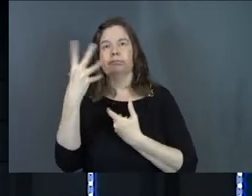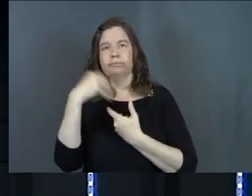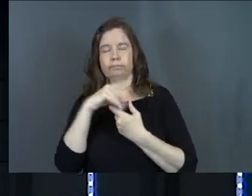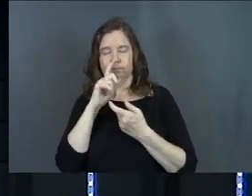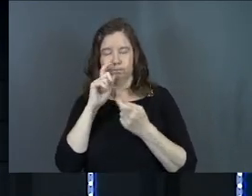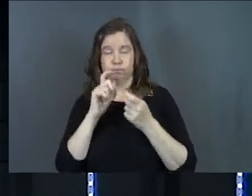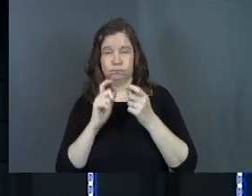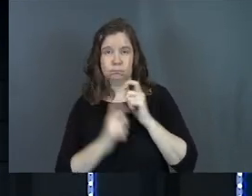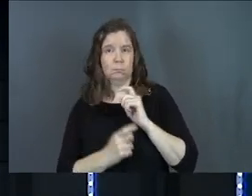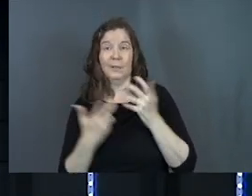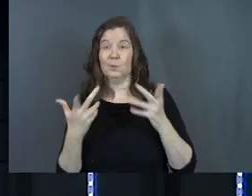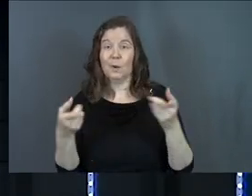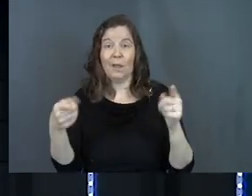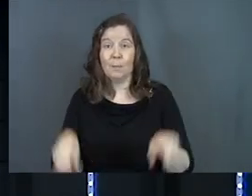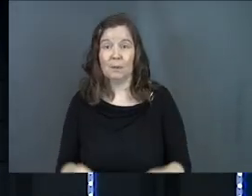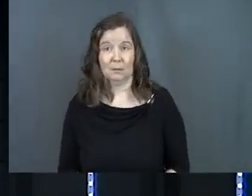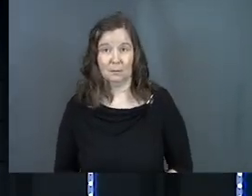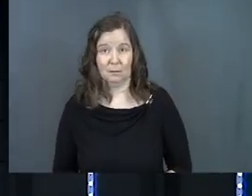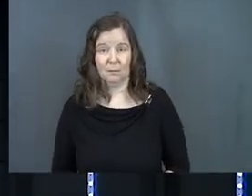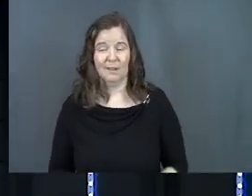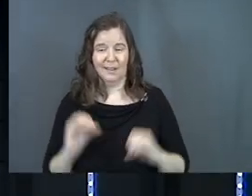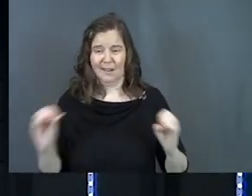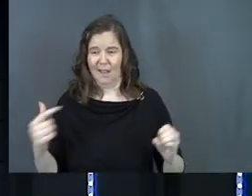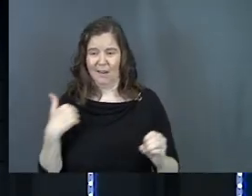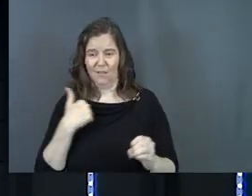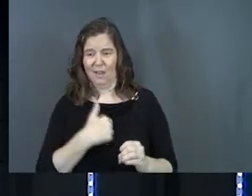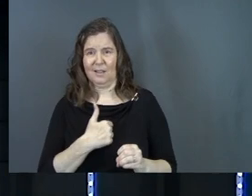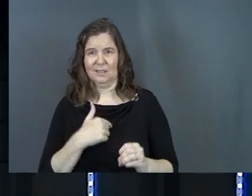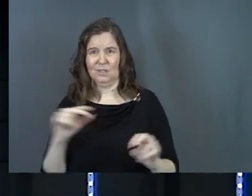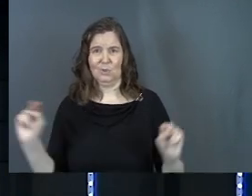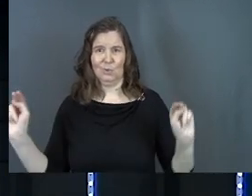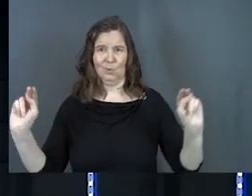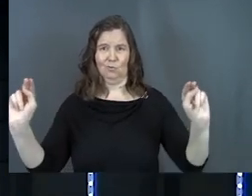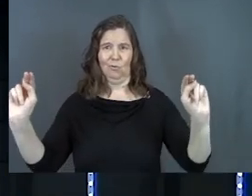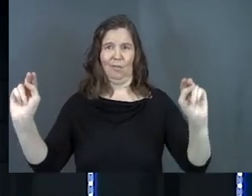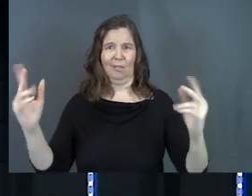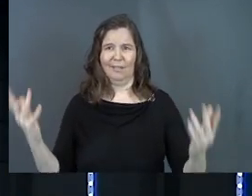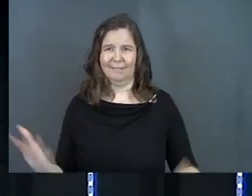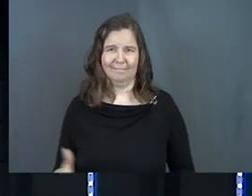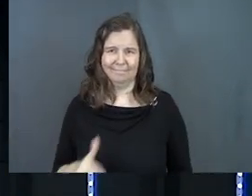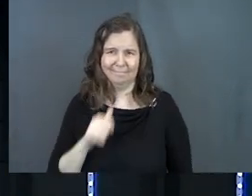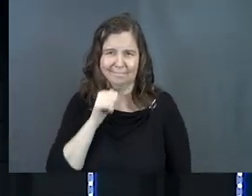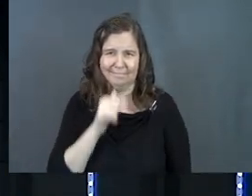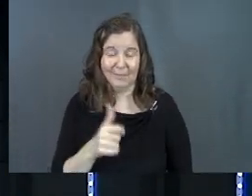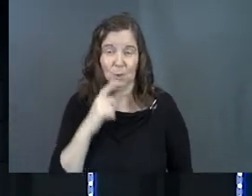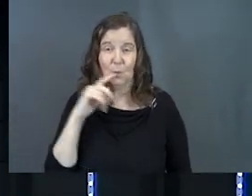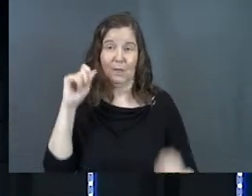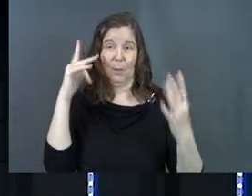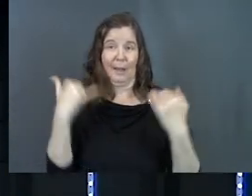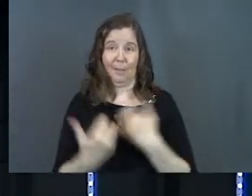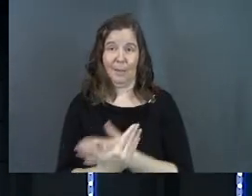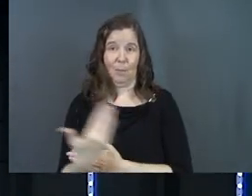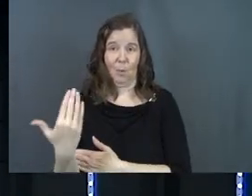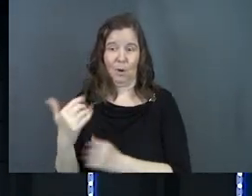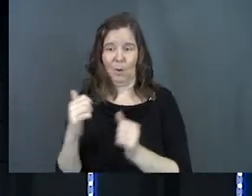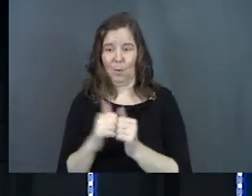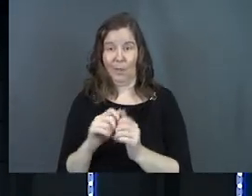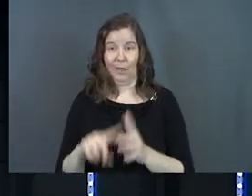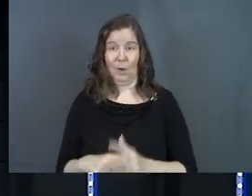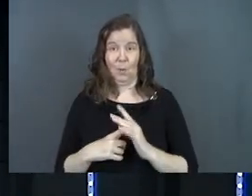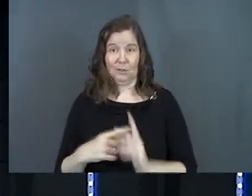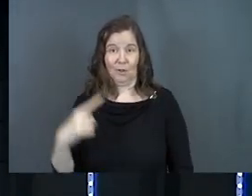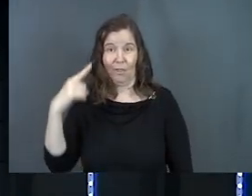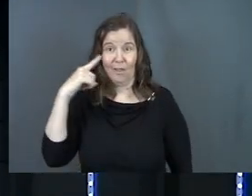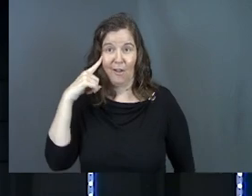to shape you. It's already happening. None of us is neutral. You didn't wake up this morning with an